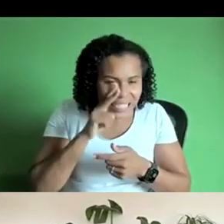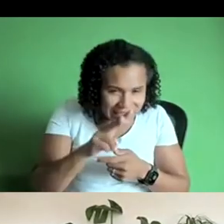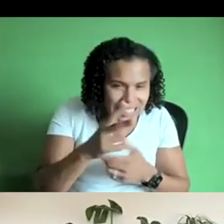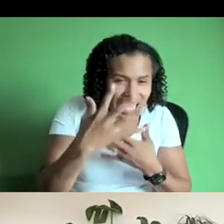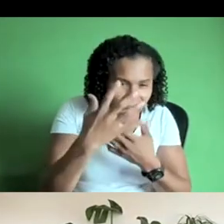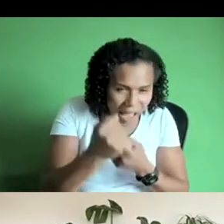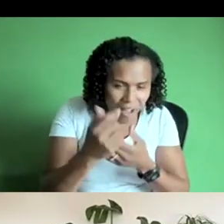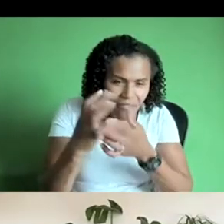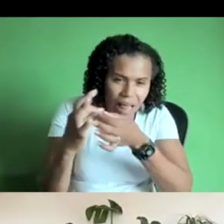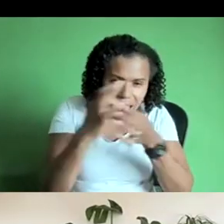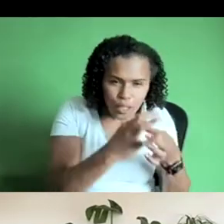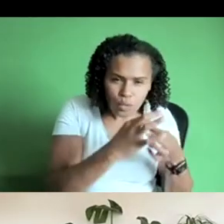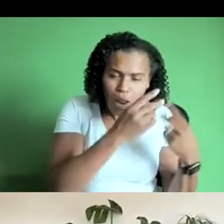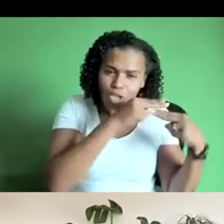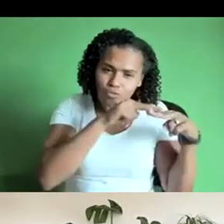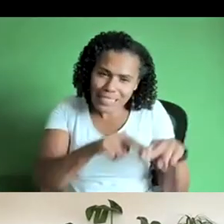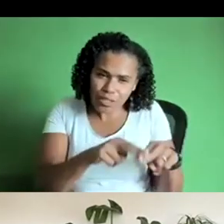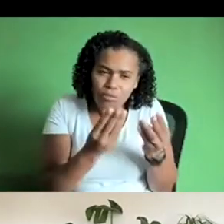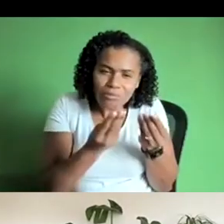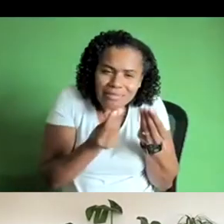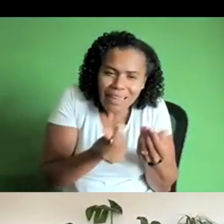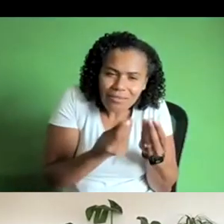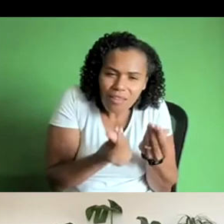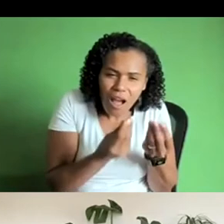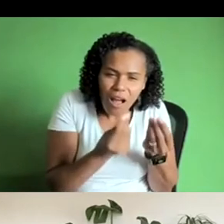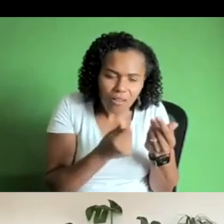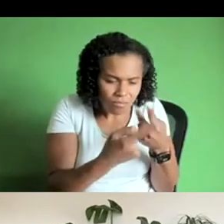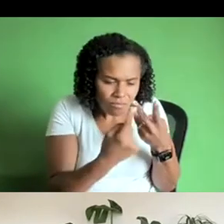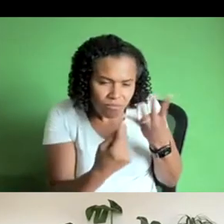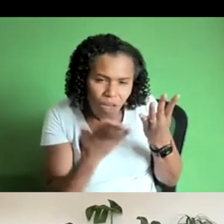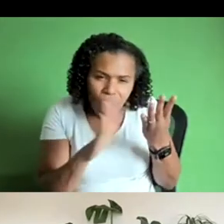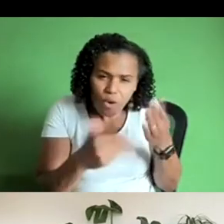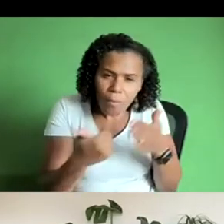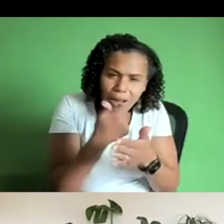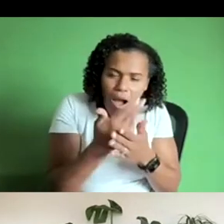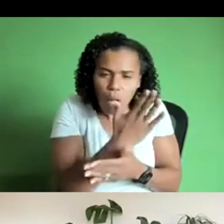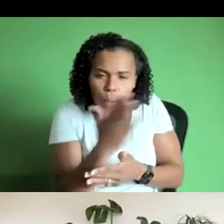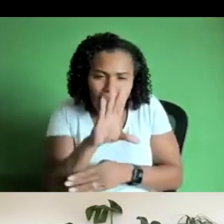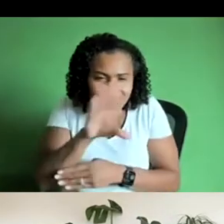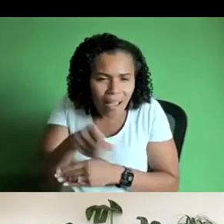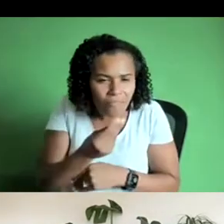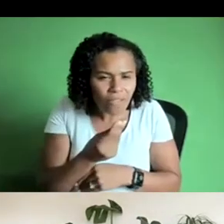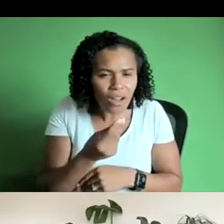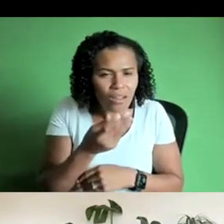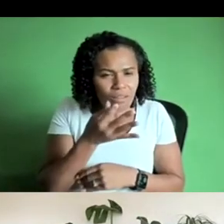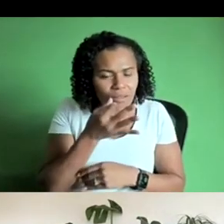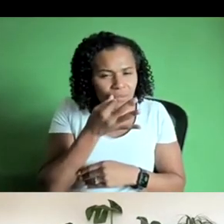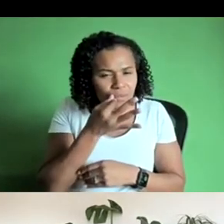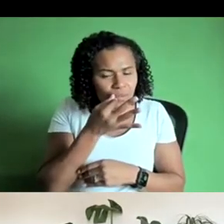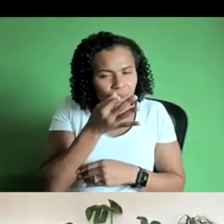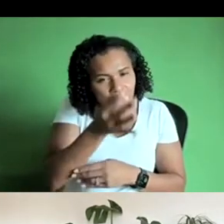traditional textiles um and so how how is that how has that collective